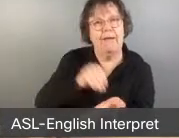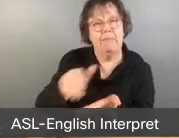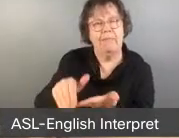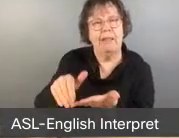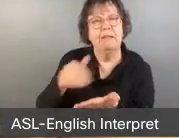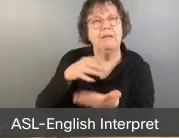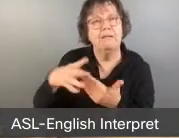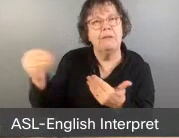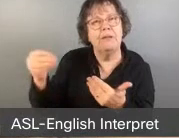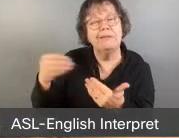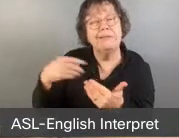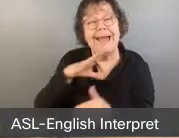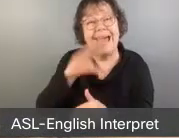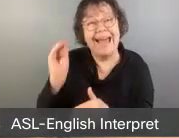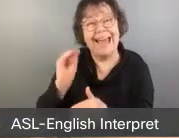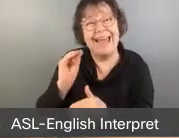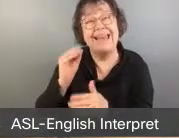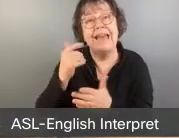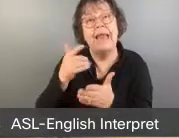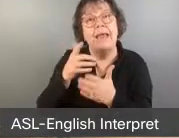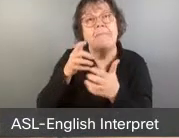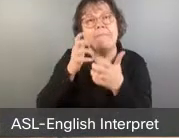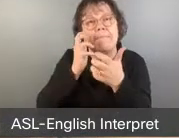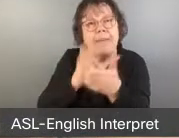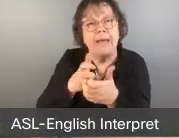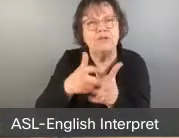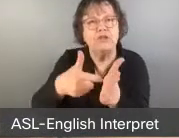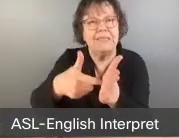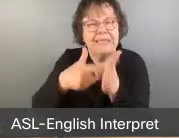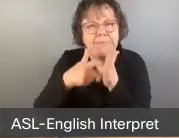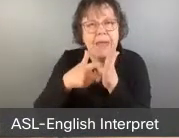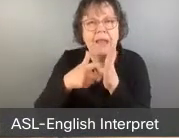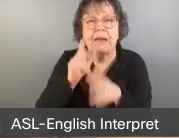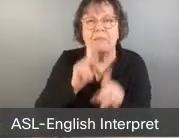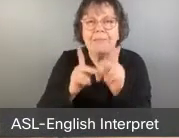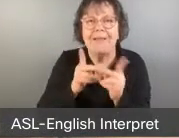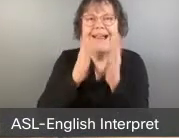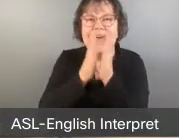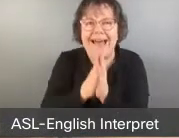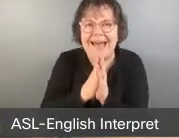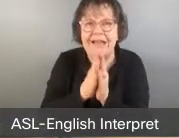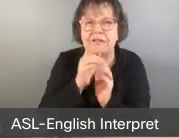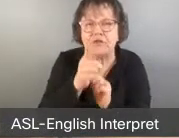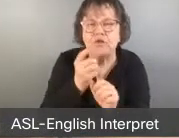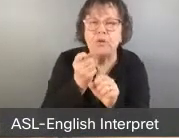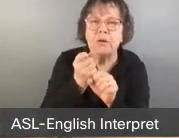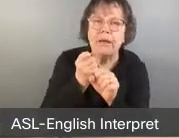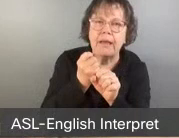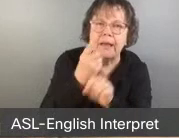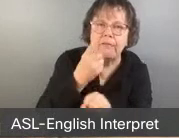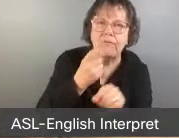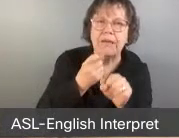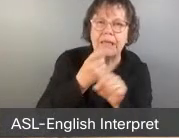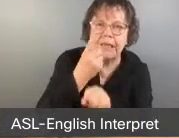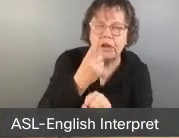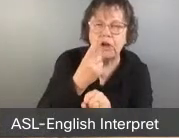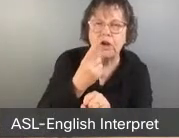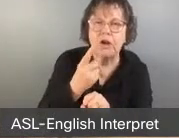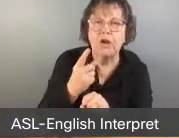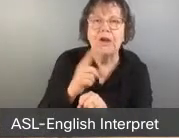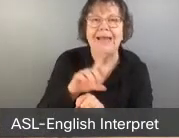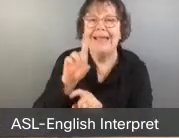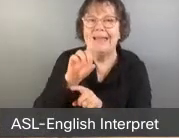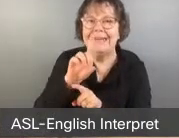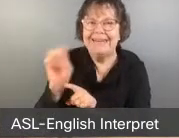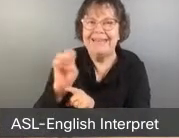meet the demands that people have been asking of you year after year. Defund the Toronto police by